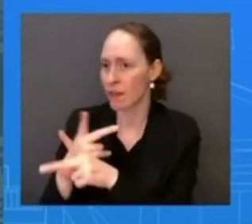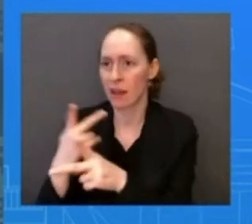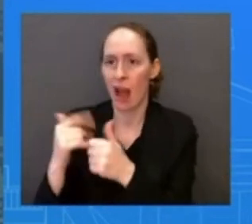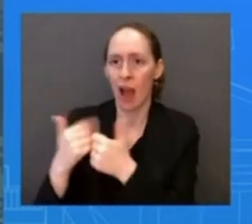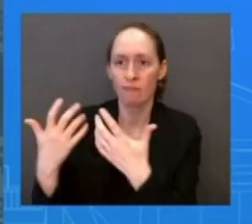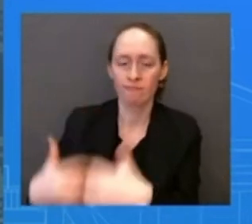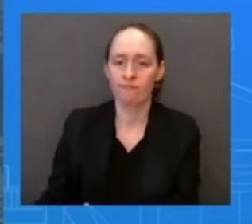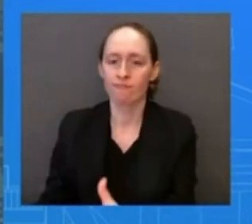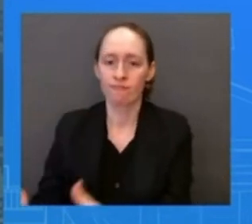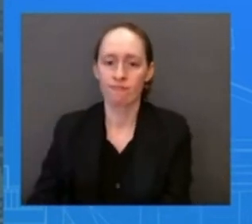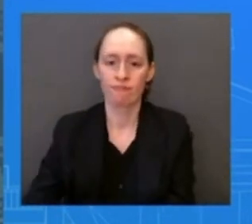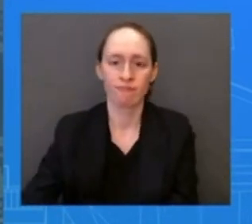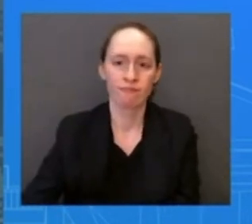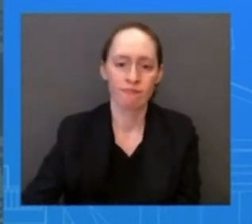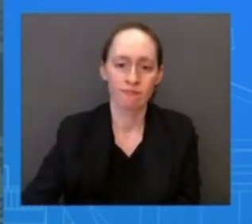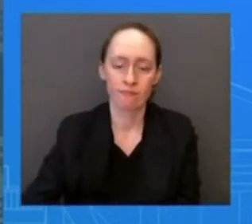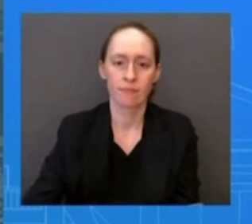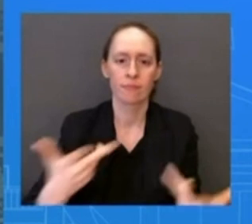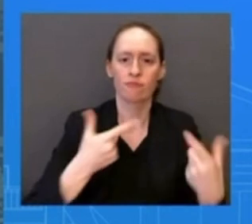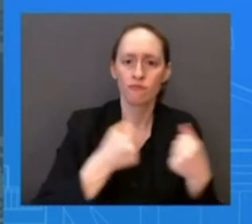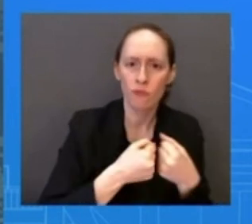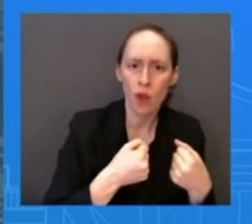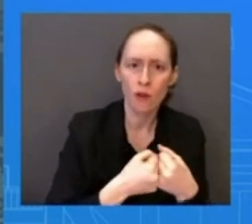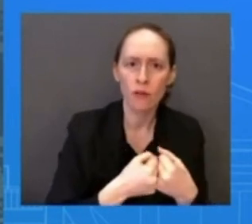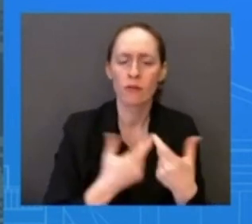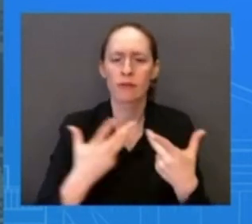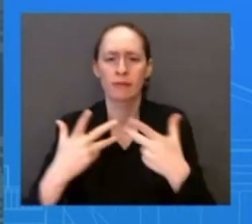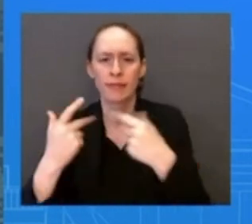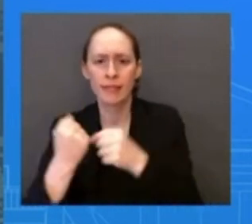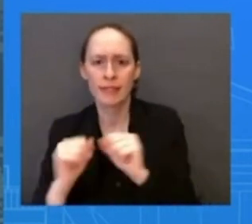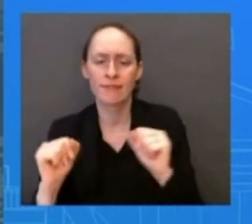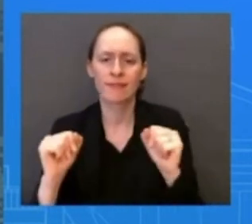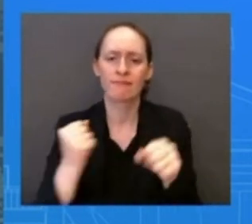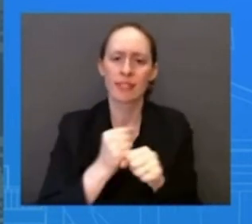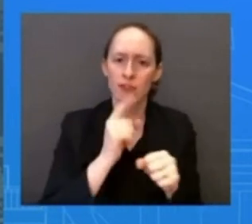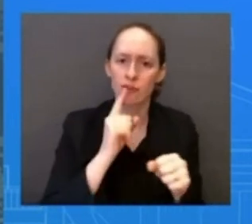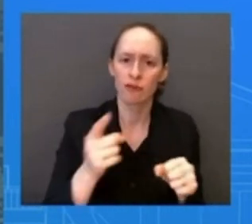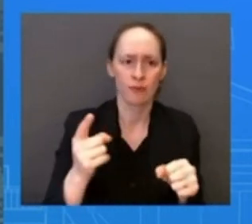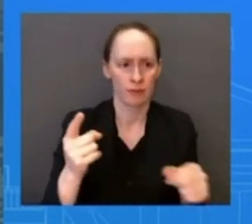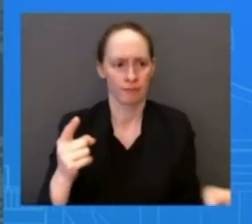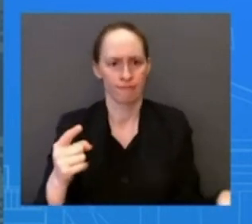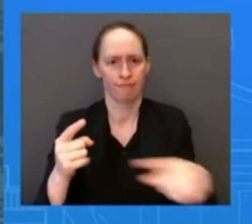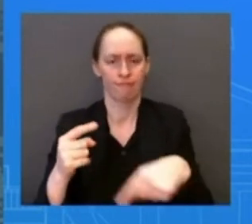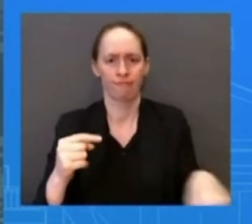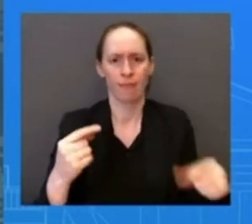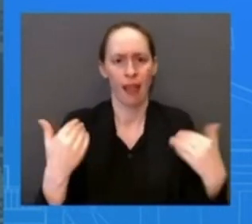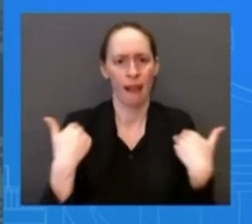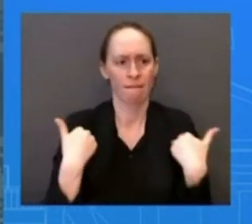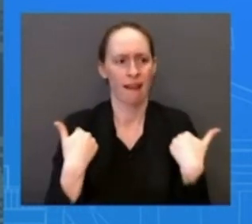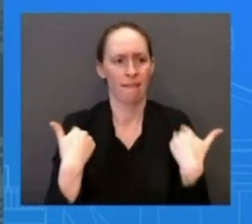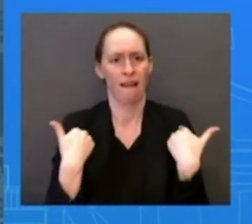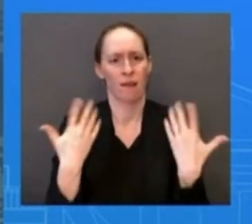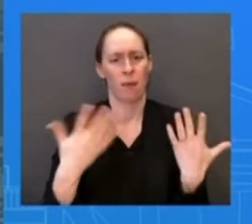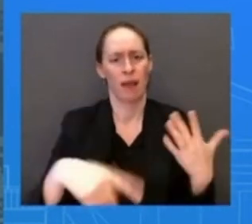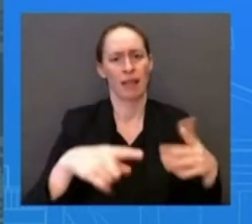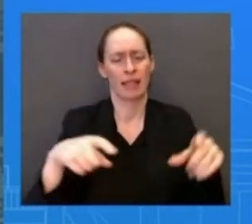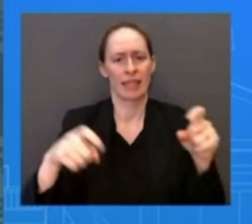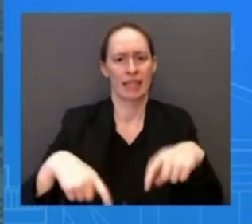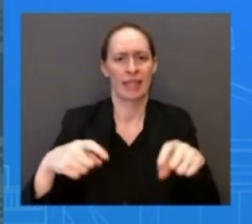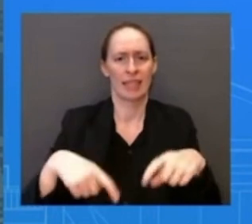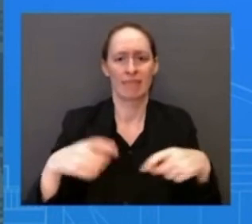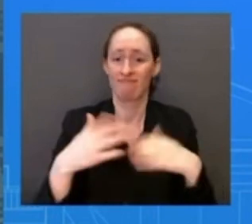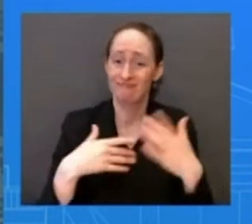is safe, and that is humane. And what are they providing? Nothing. And so one of the things that we can say,